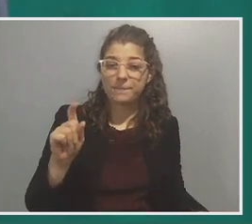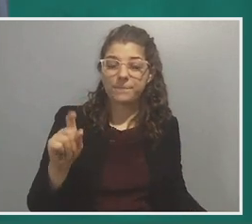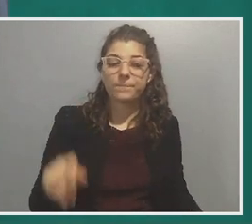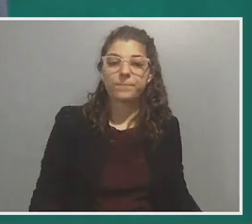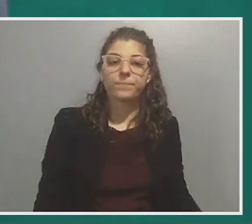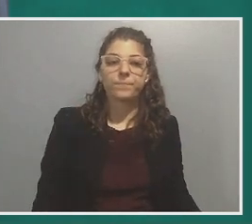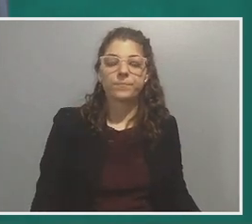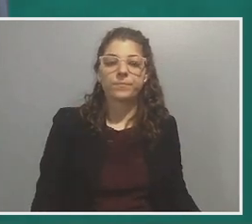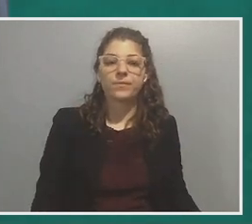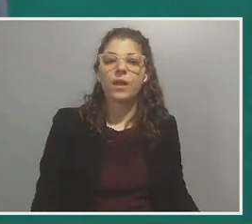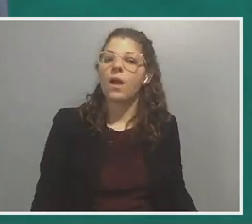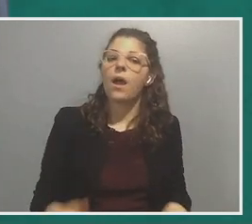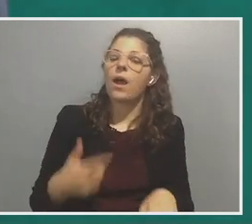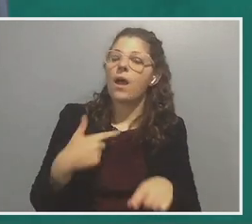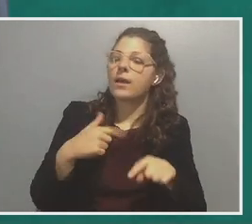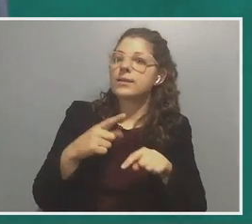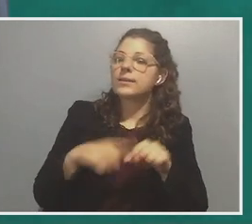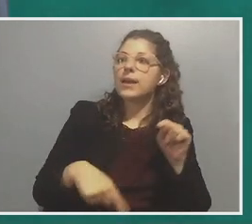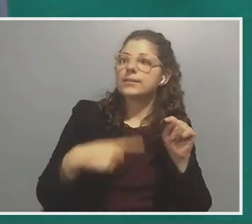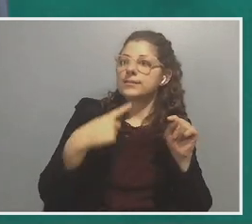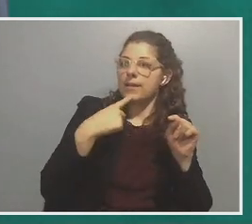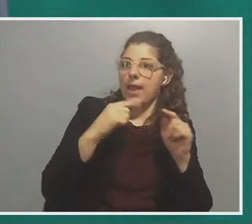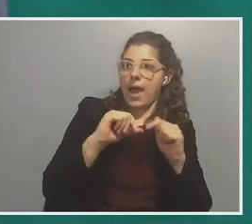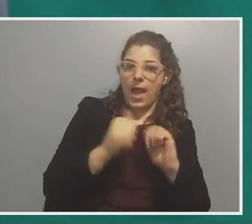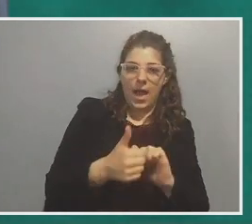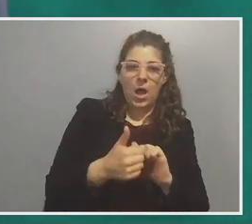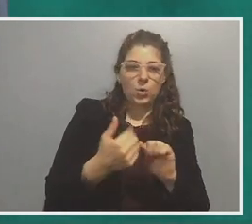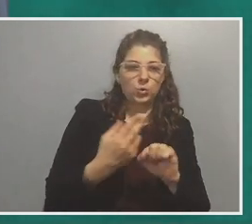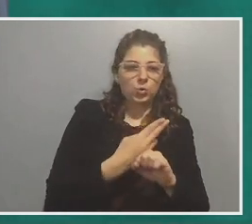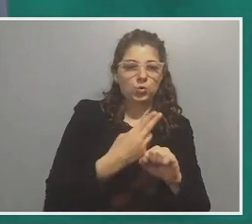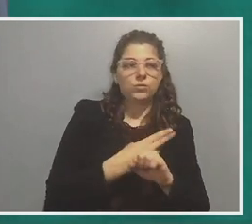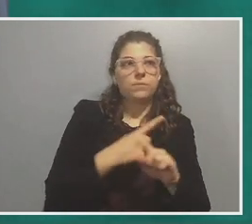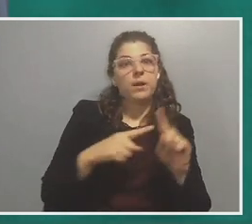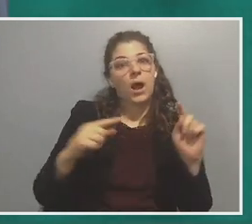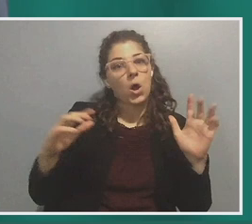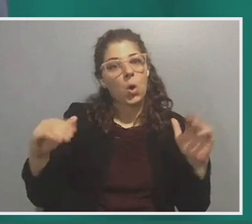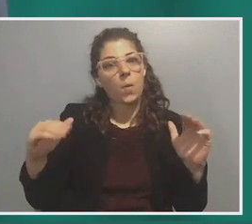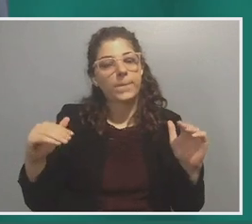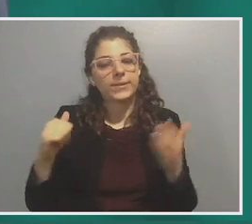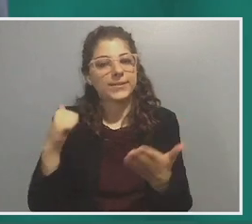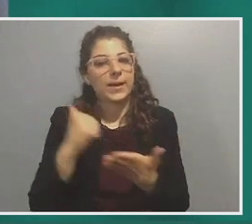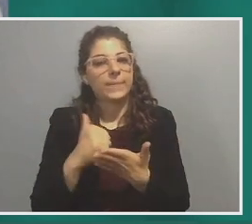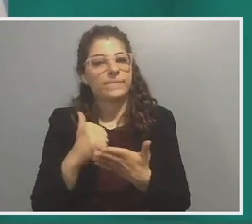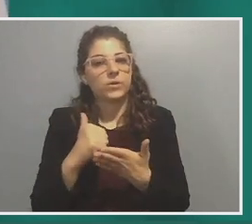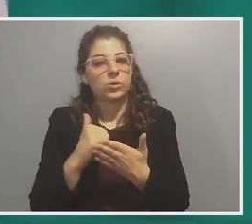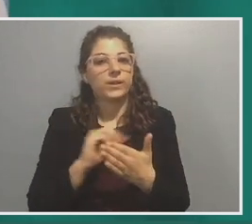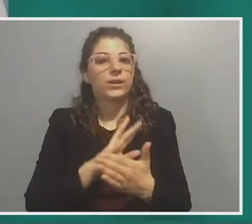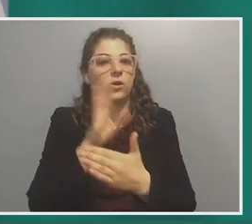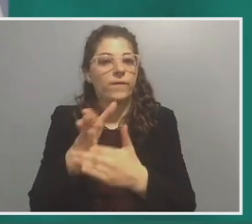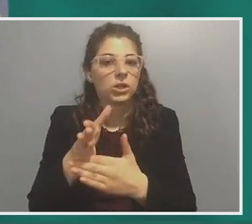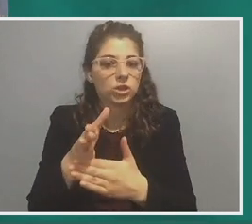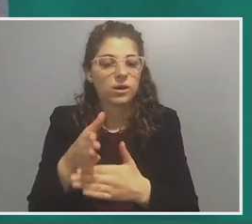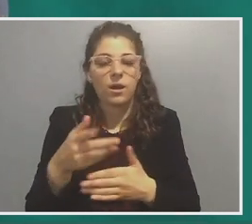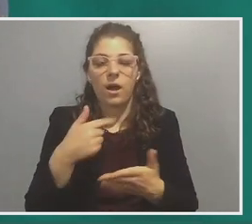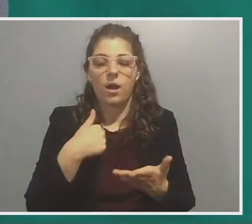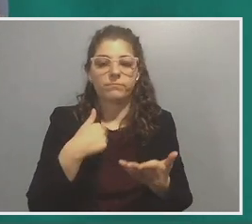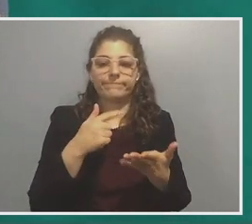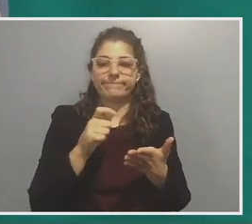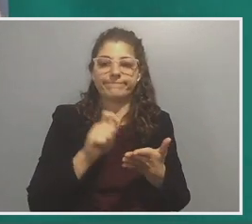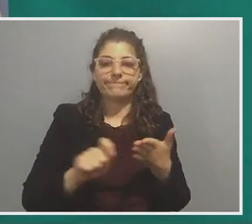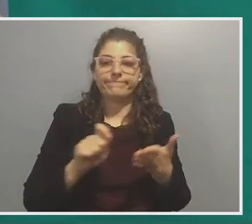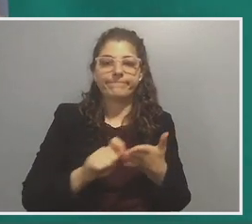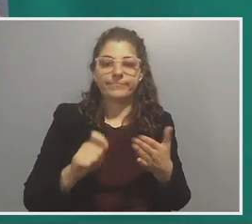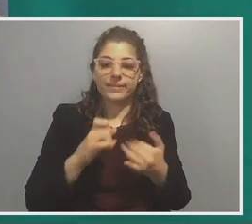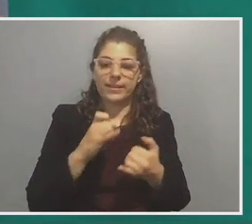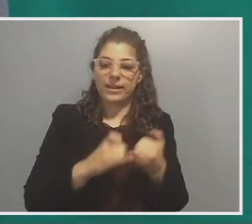I can't say, uh, how it will be used, but I certainly hope that it is a helpful intervention. I mean, I wrote at what I write in, at the end of the